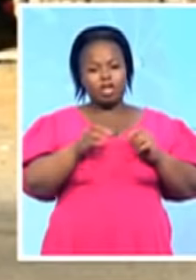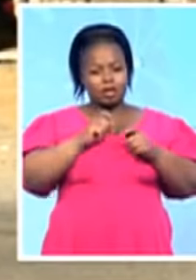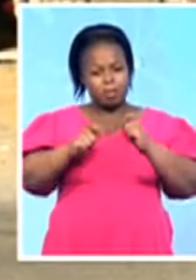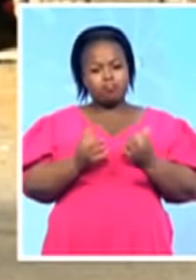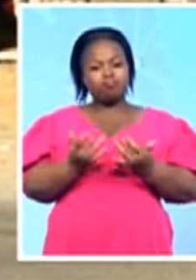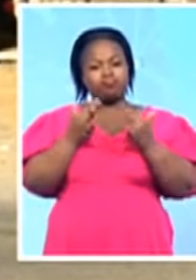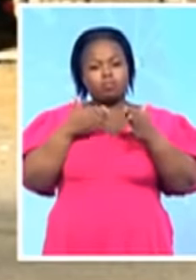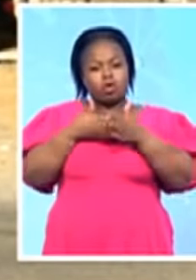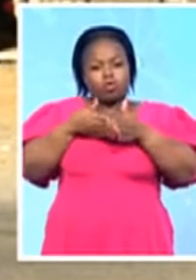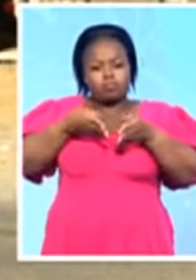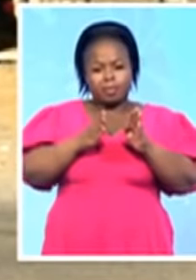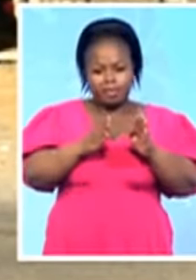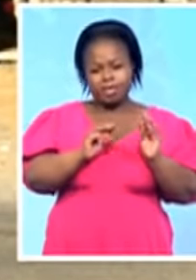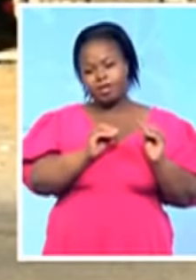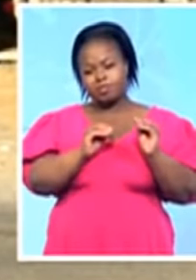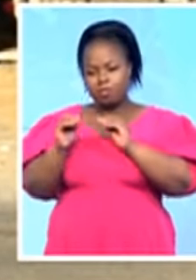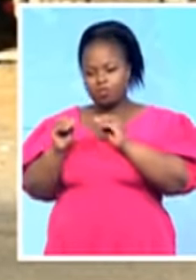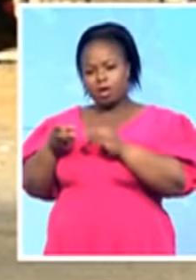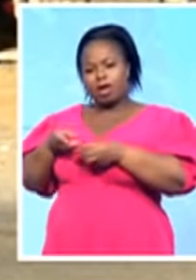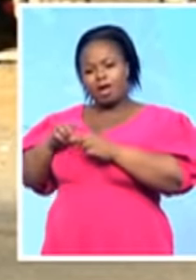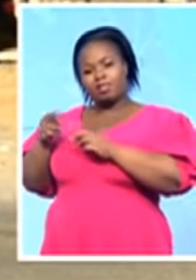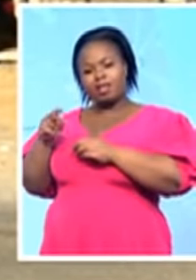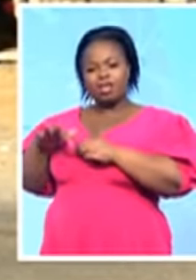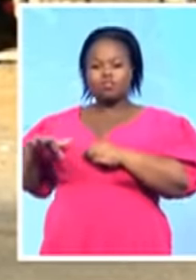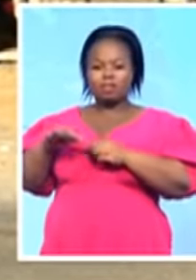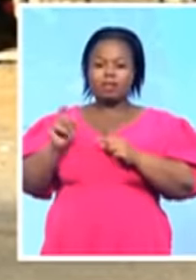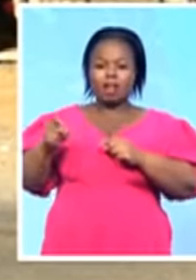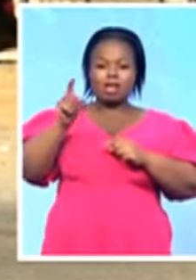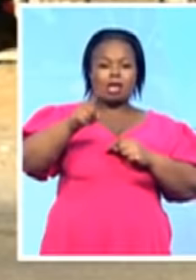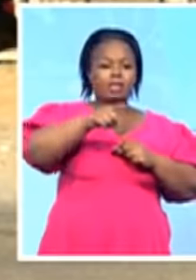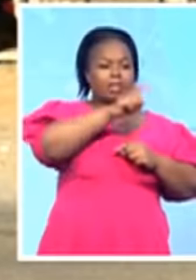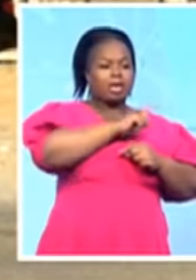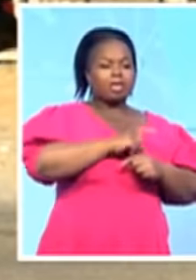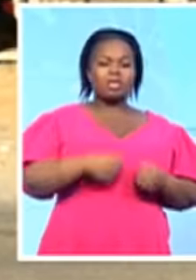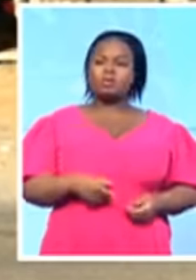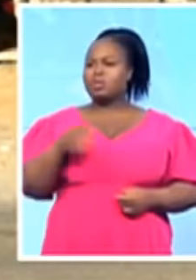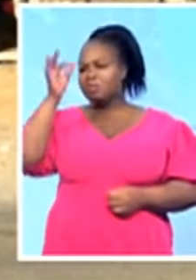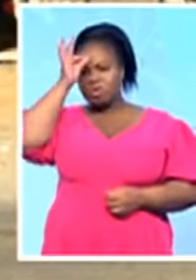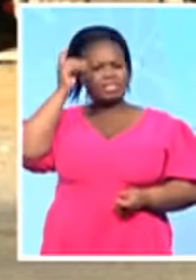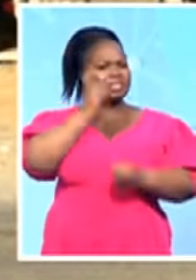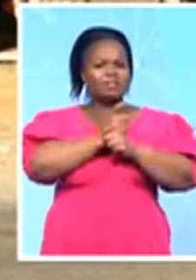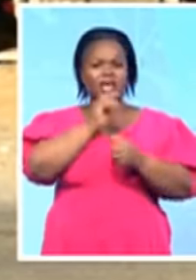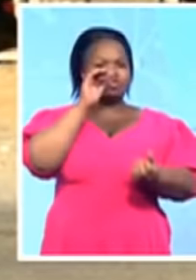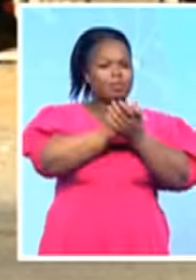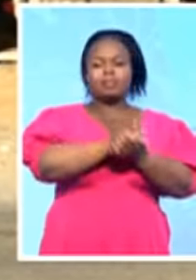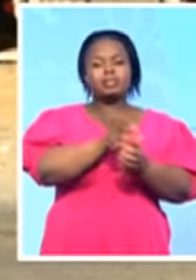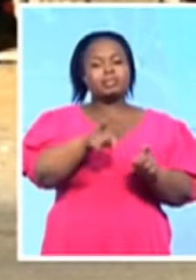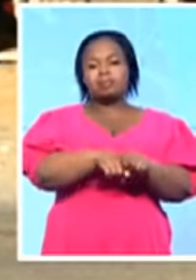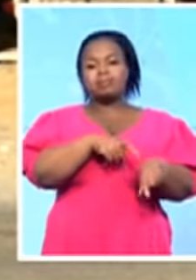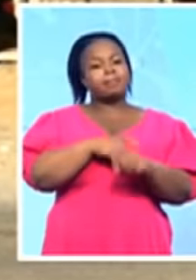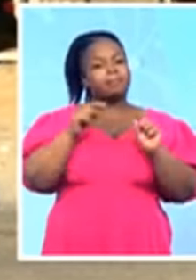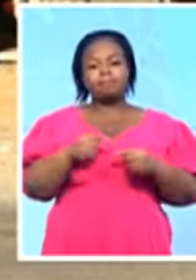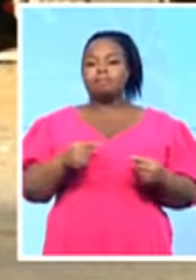Of course, this is also, as we're saying, making it difficult for law enforcement agencies to respond. Where we were just a short while ago,